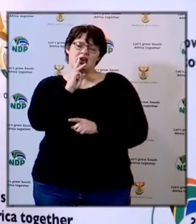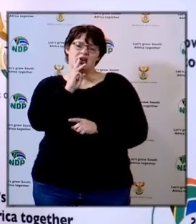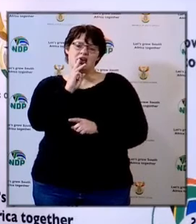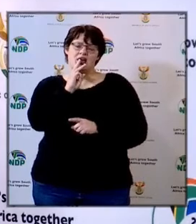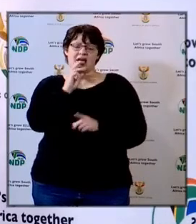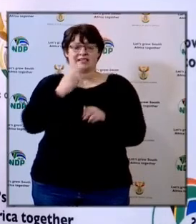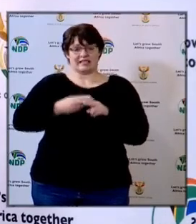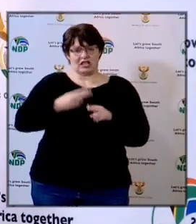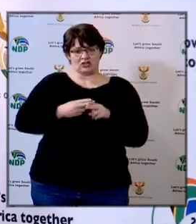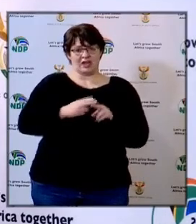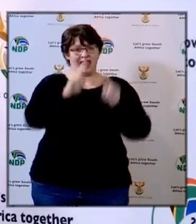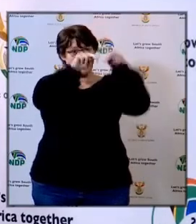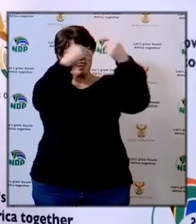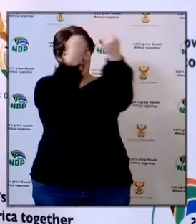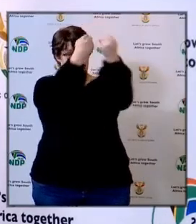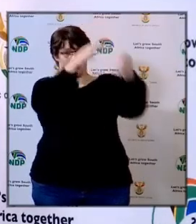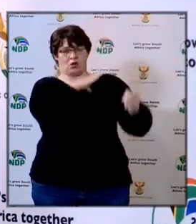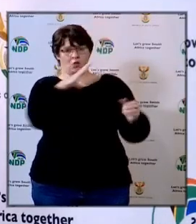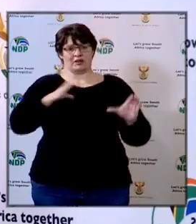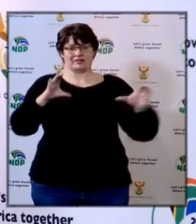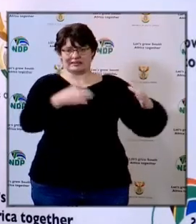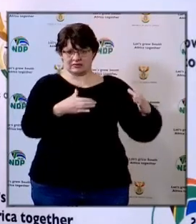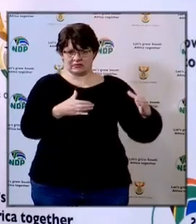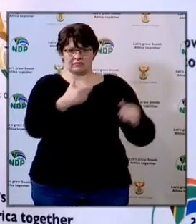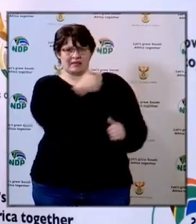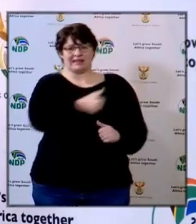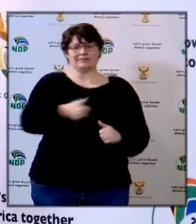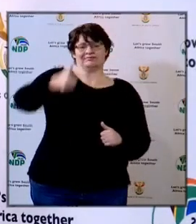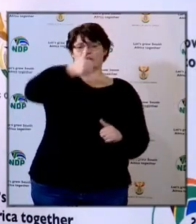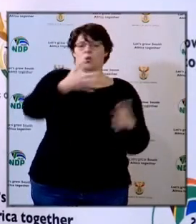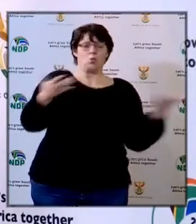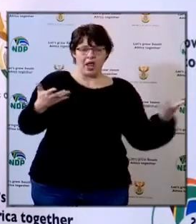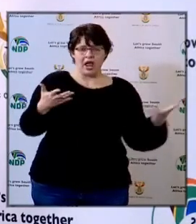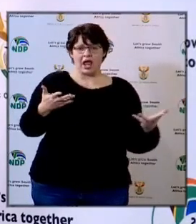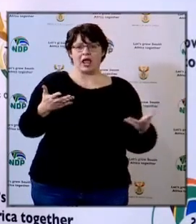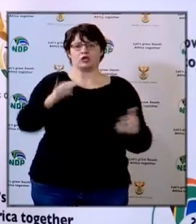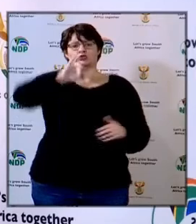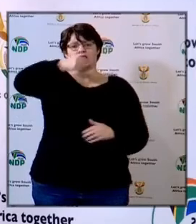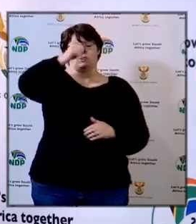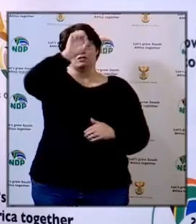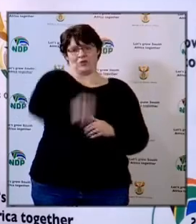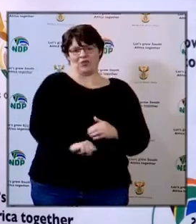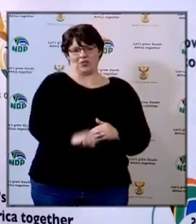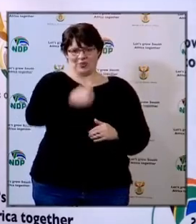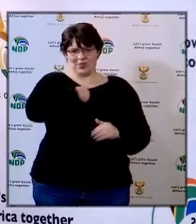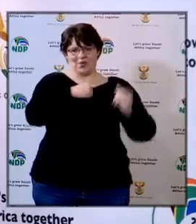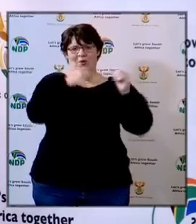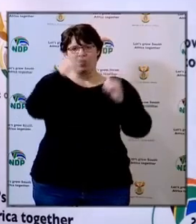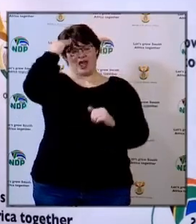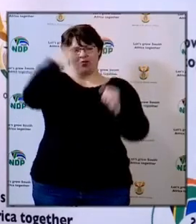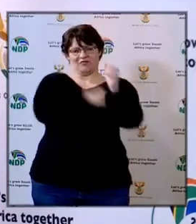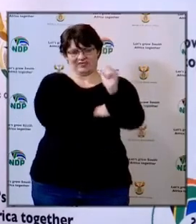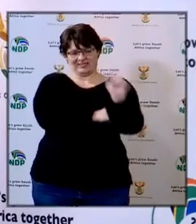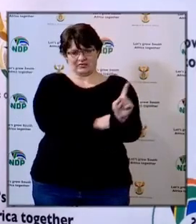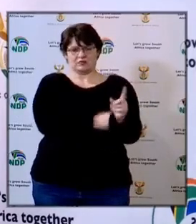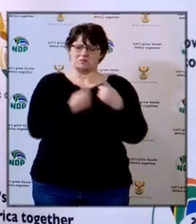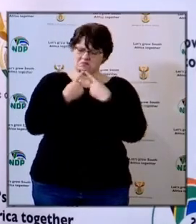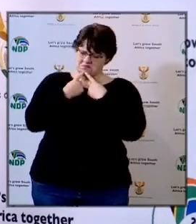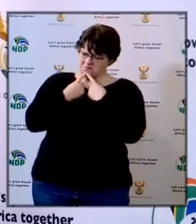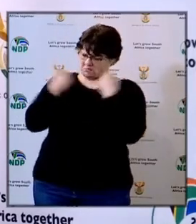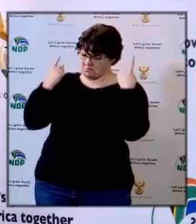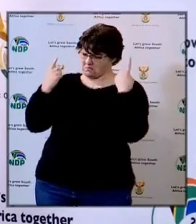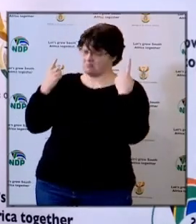National Command Center at our head office in Renwater in Johannesburg South. The backdrop of the declaration